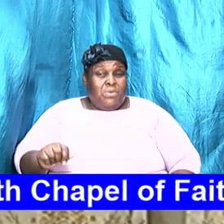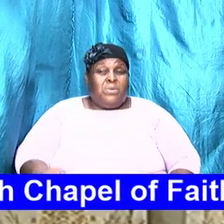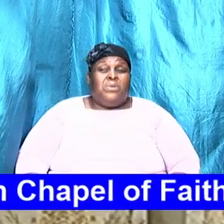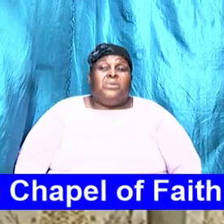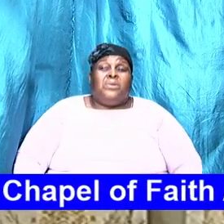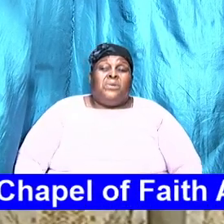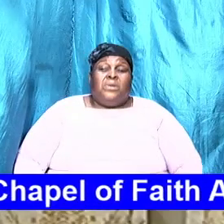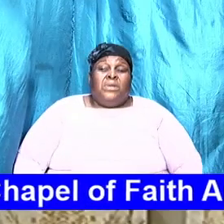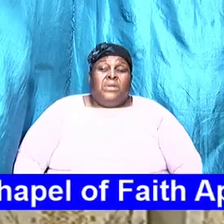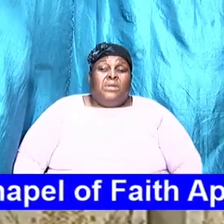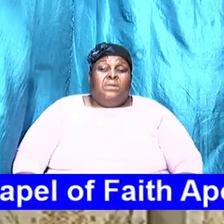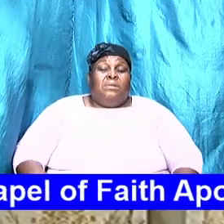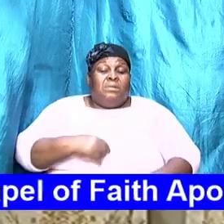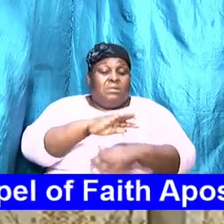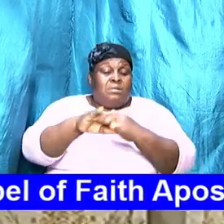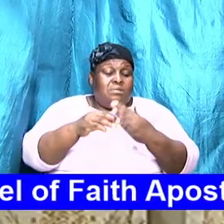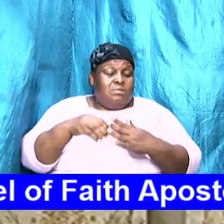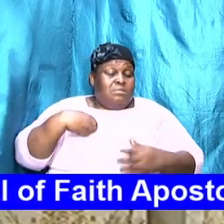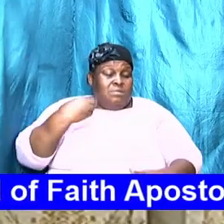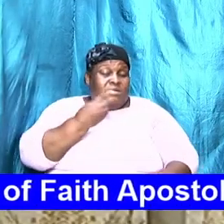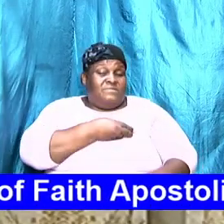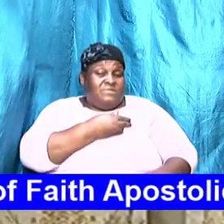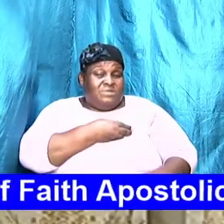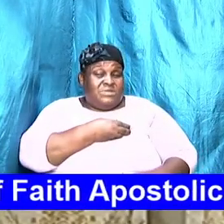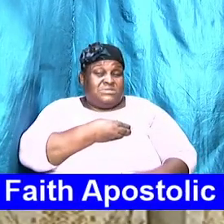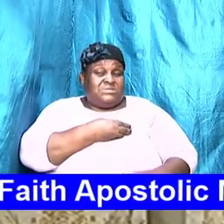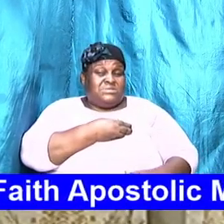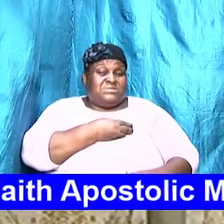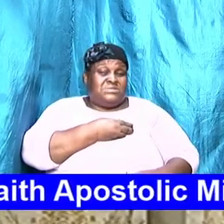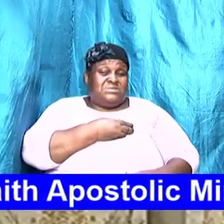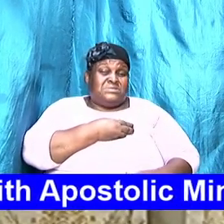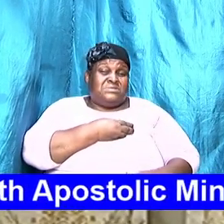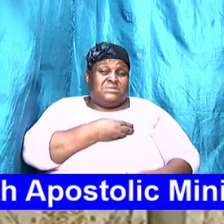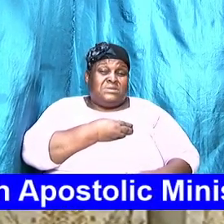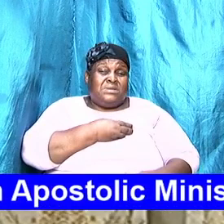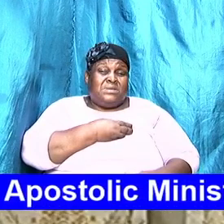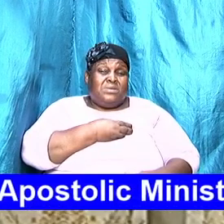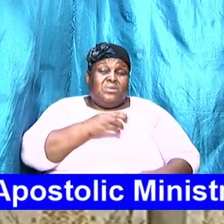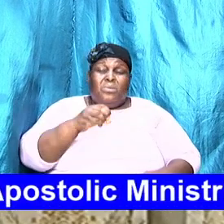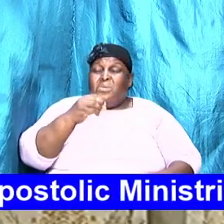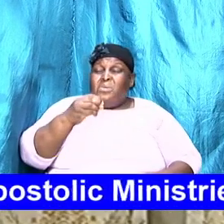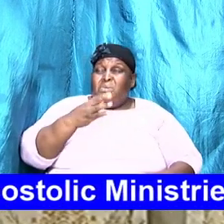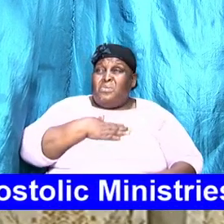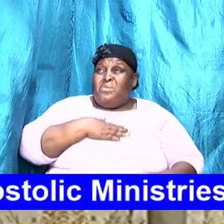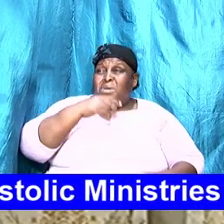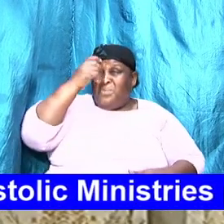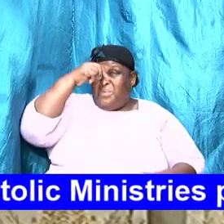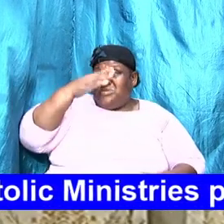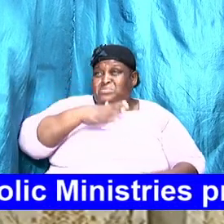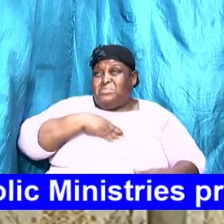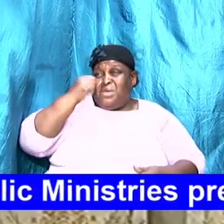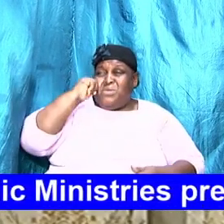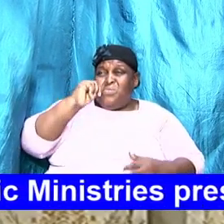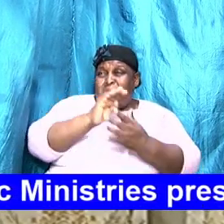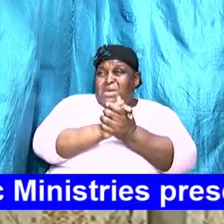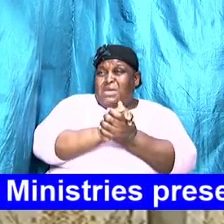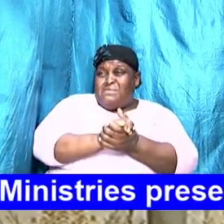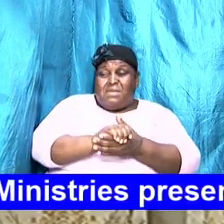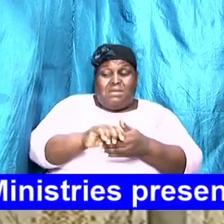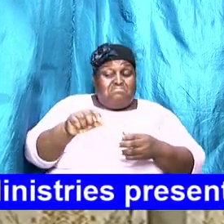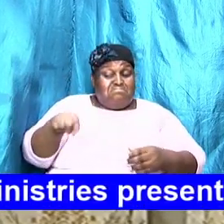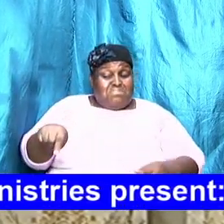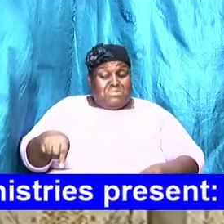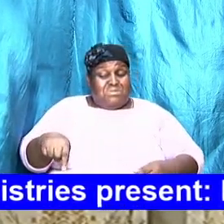along the line. Oh, I wish that my wife was like this. Or, I wish that my husband was like this. And I wish it was